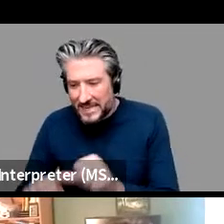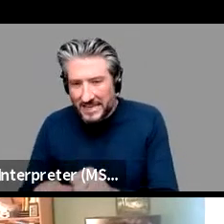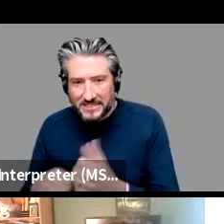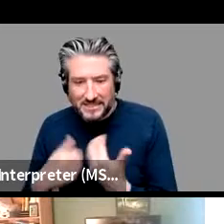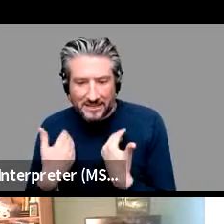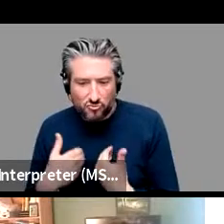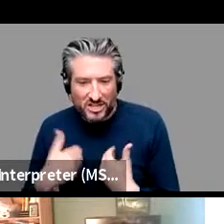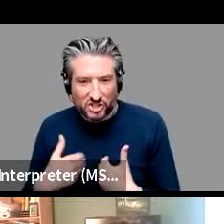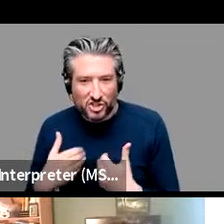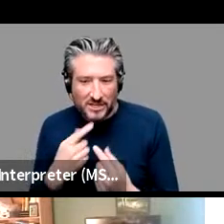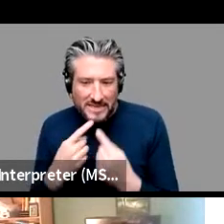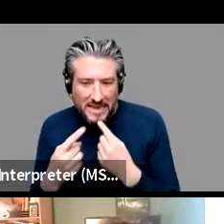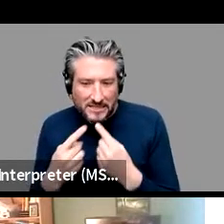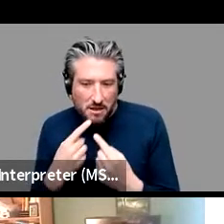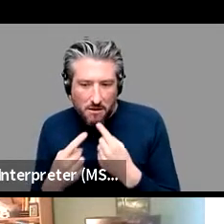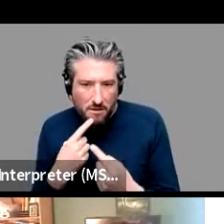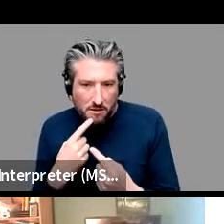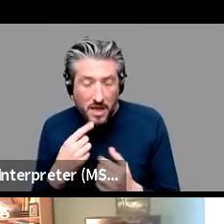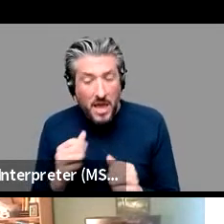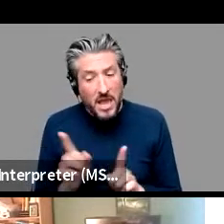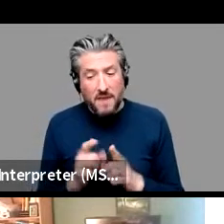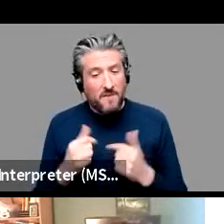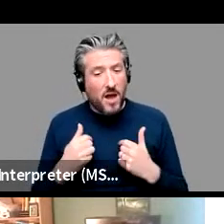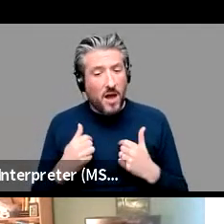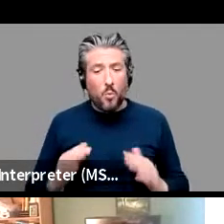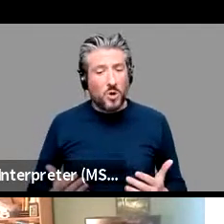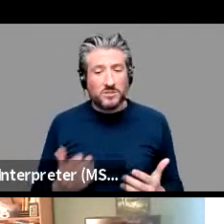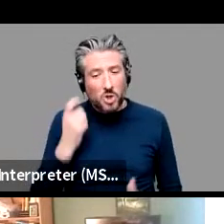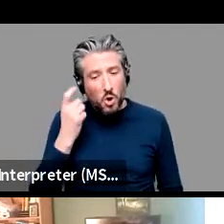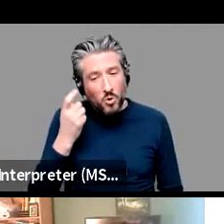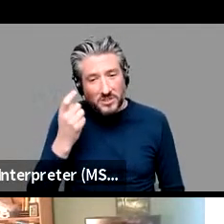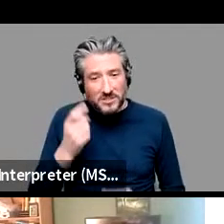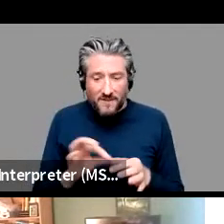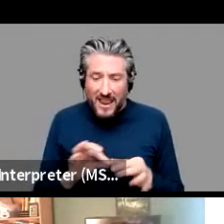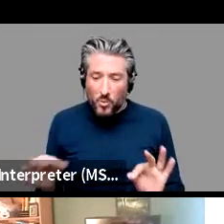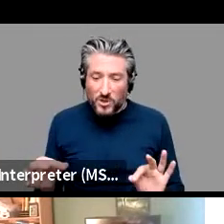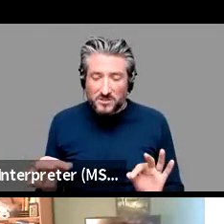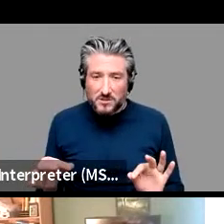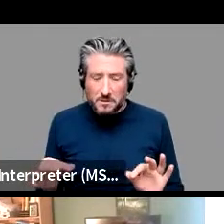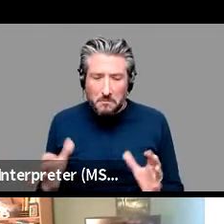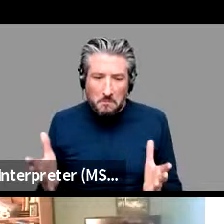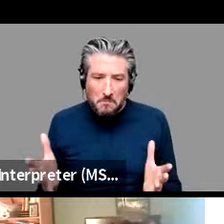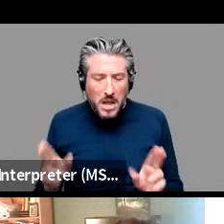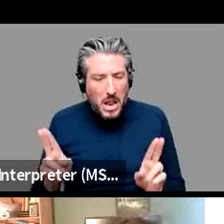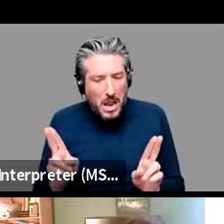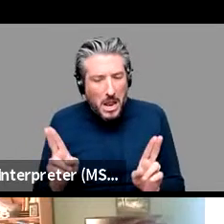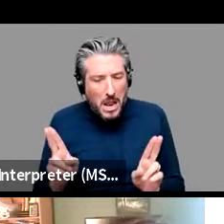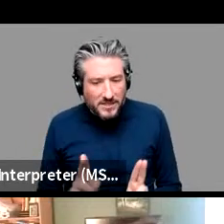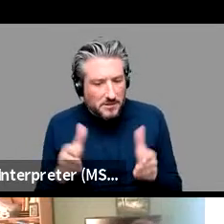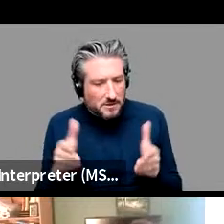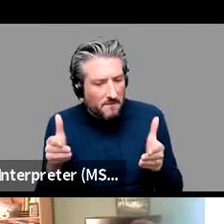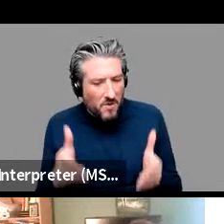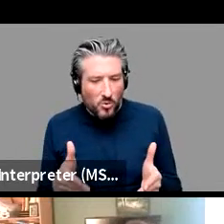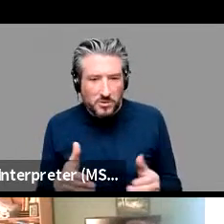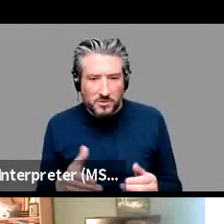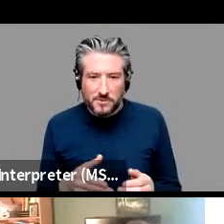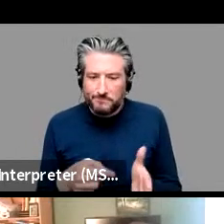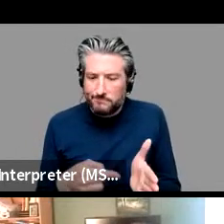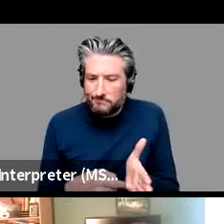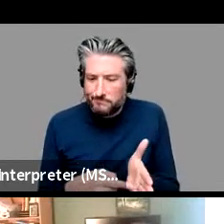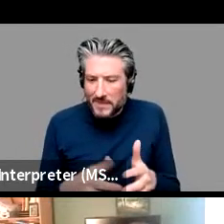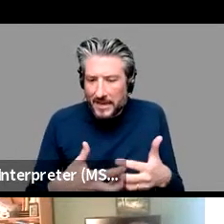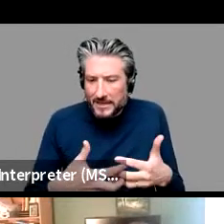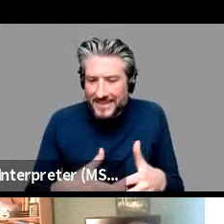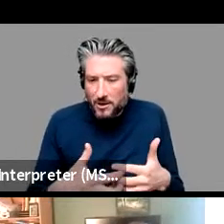and if i wouldn't be a cognitive linguist i wouldn't be so concerned with doing or using technical um